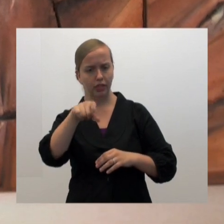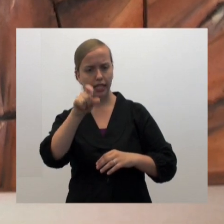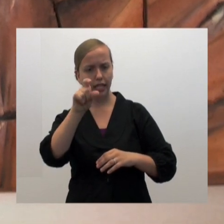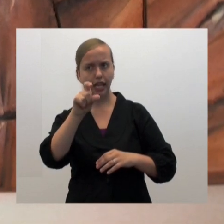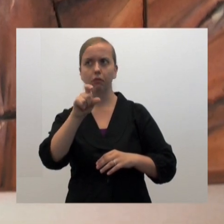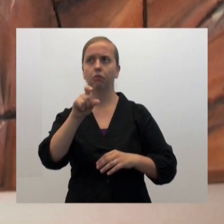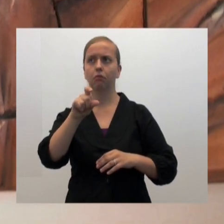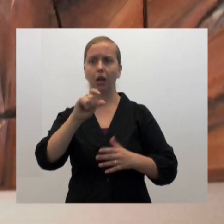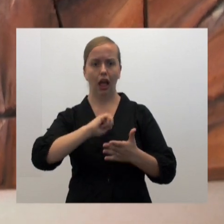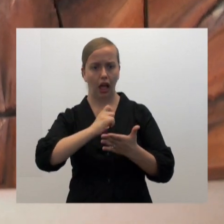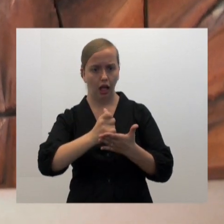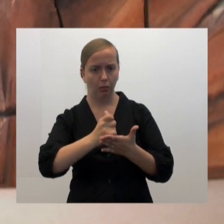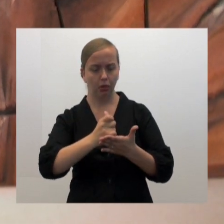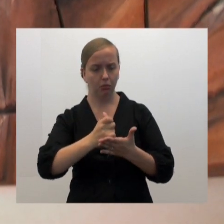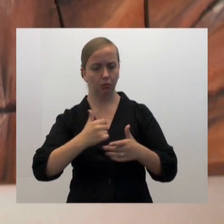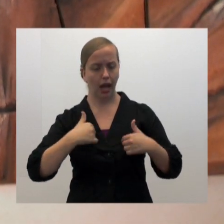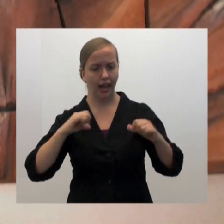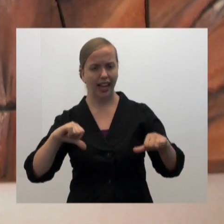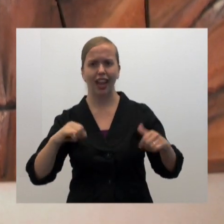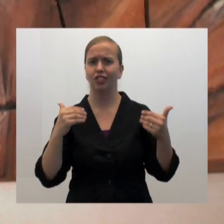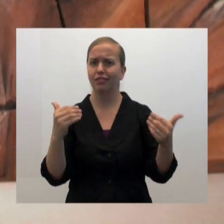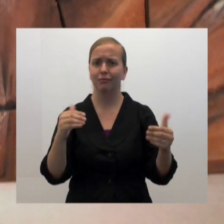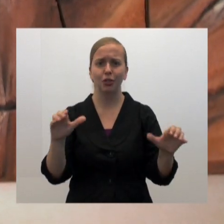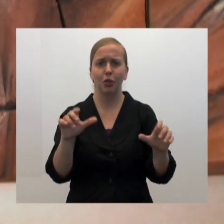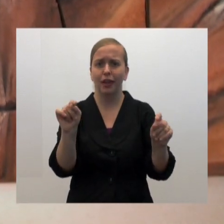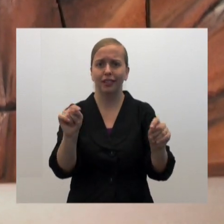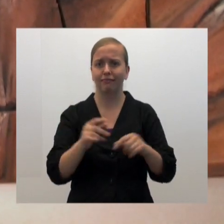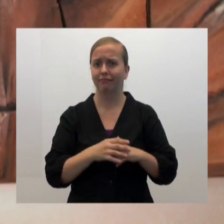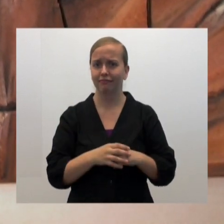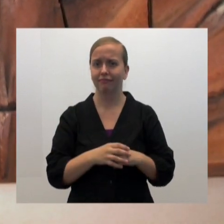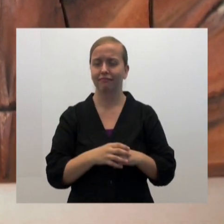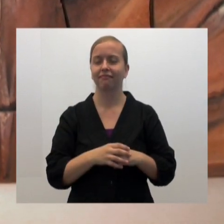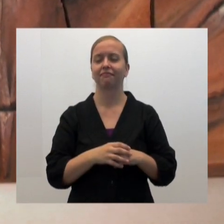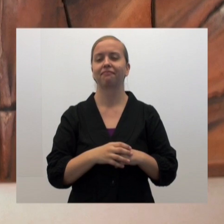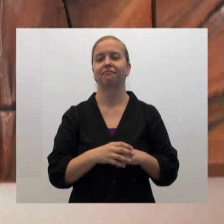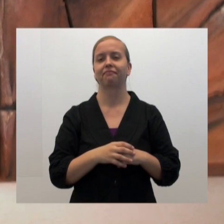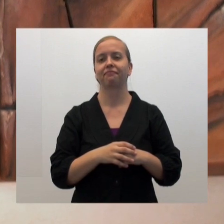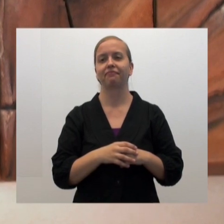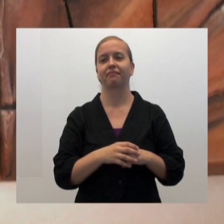need and you have a way to help, and you can, you just do it.